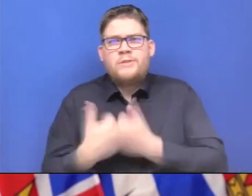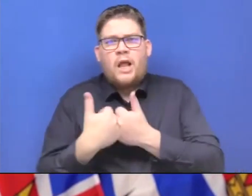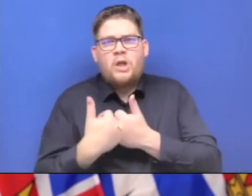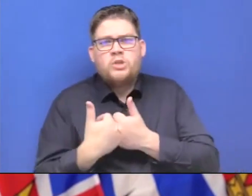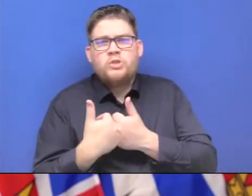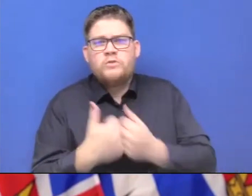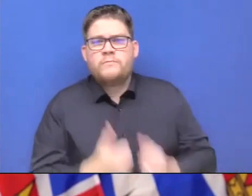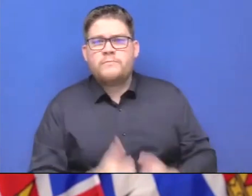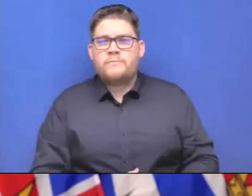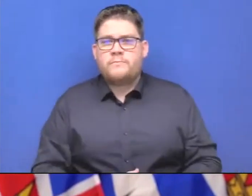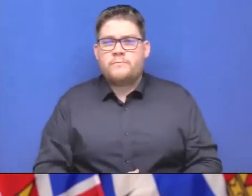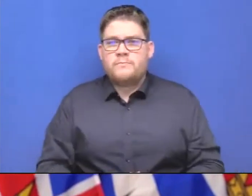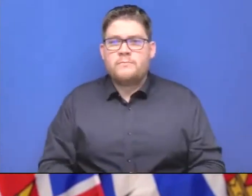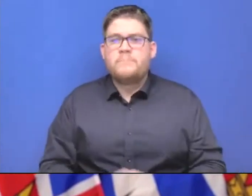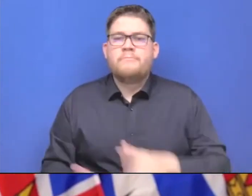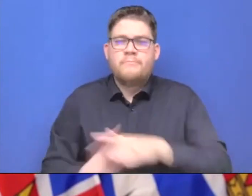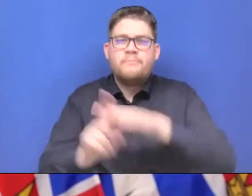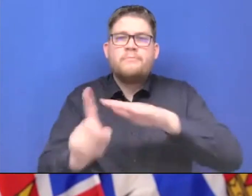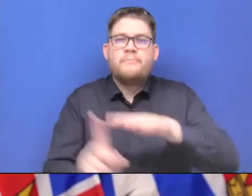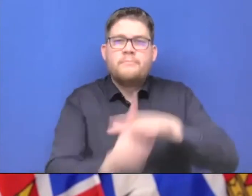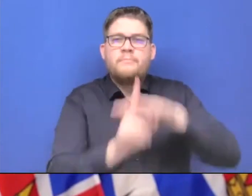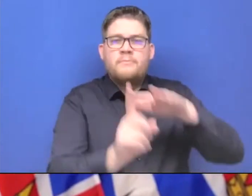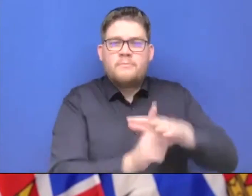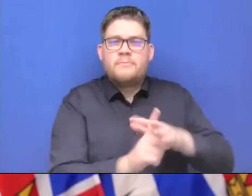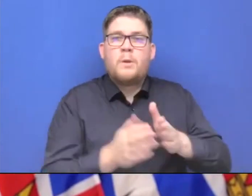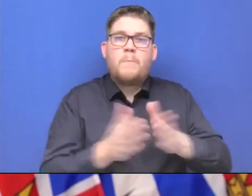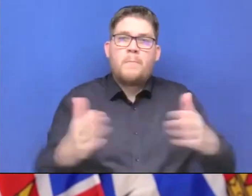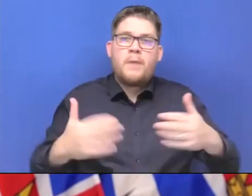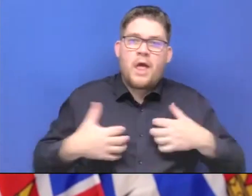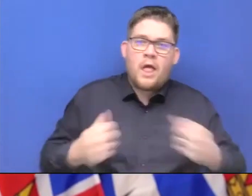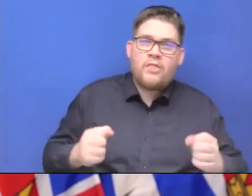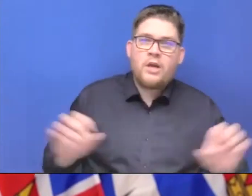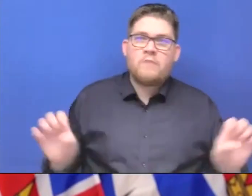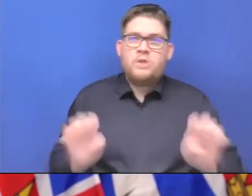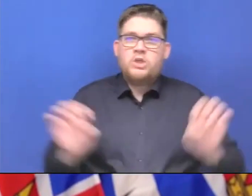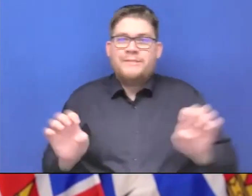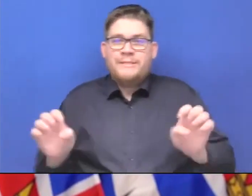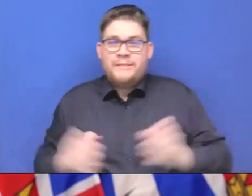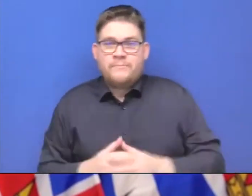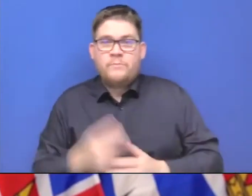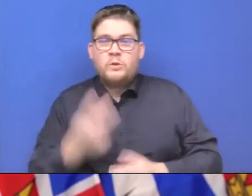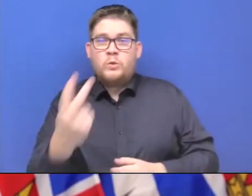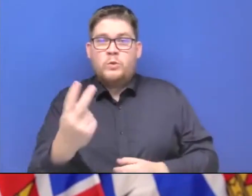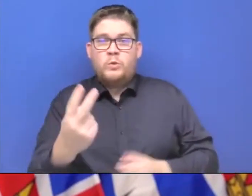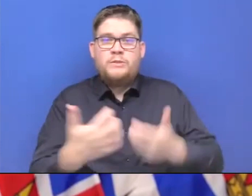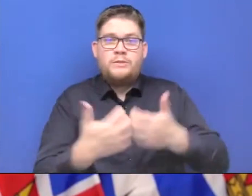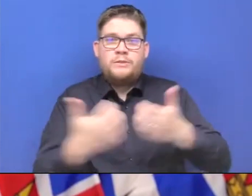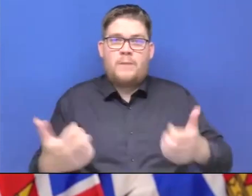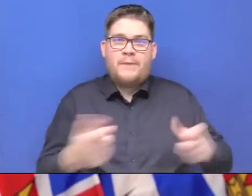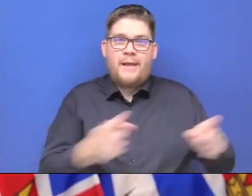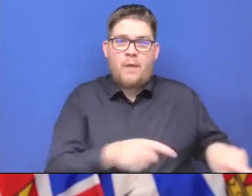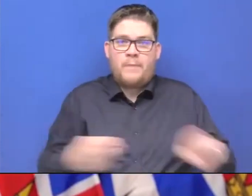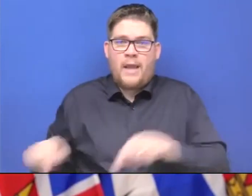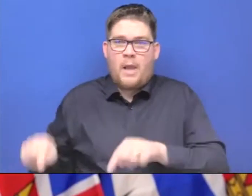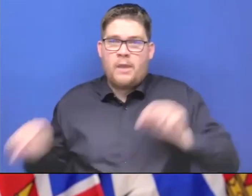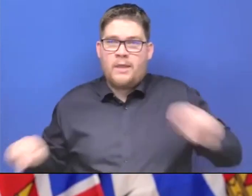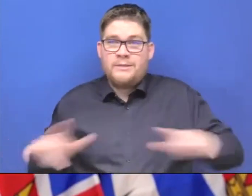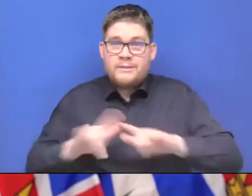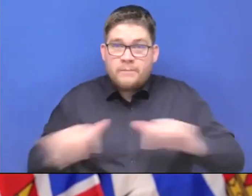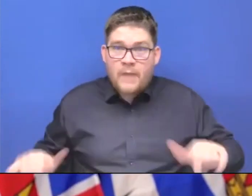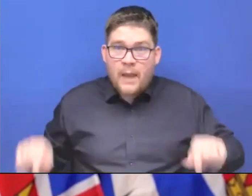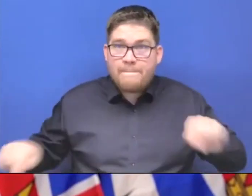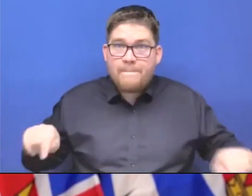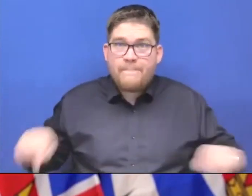emergencies and lots of demand after 20 months of the pandemic. But those are the areas that we have some issues in that we're